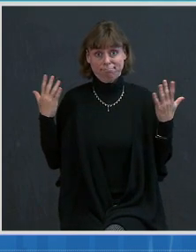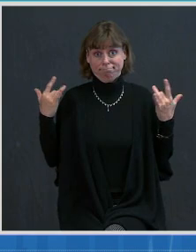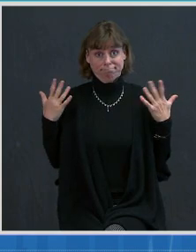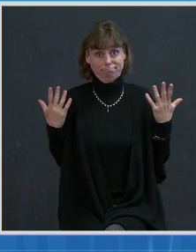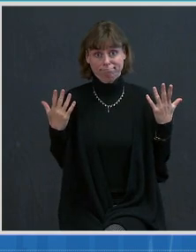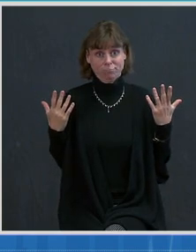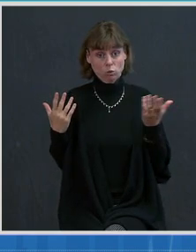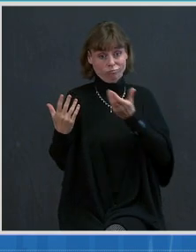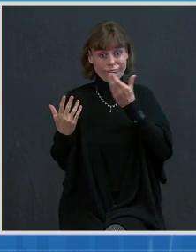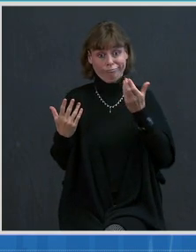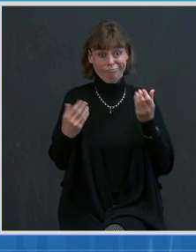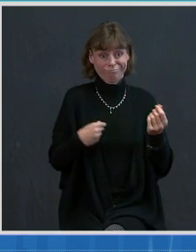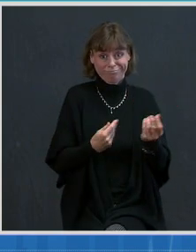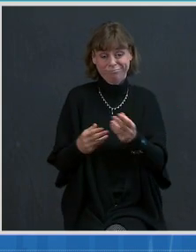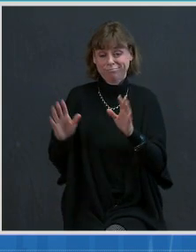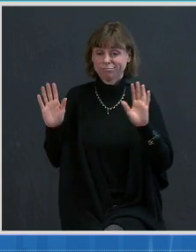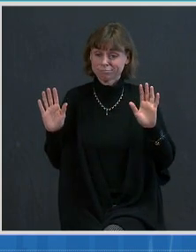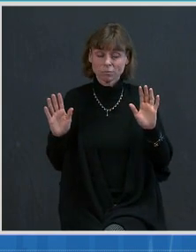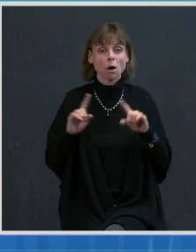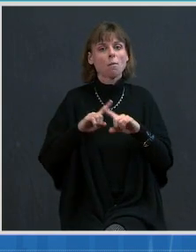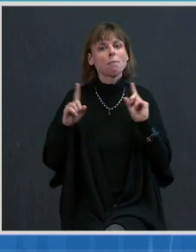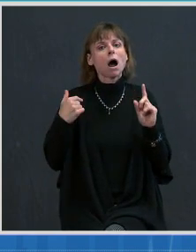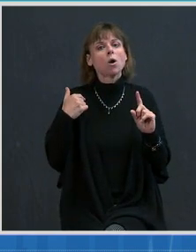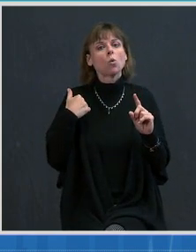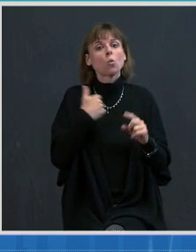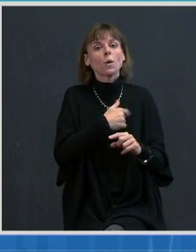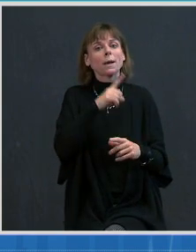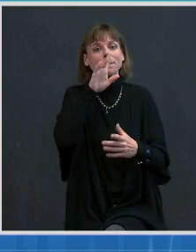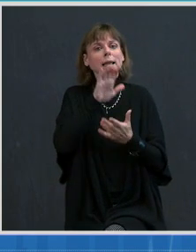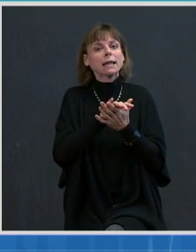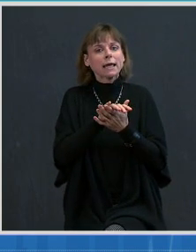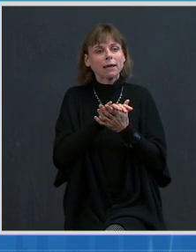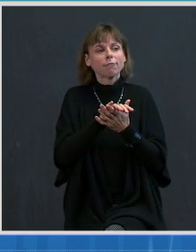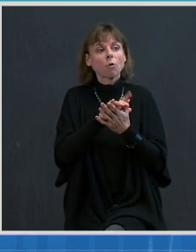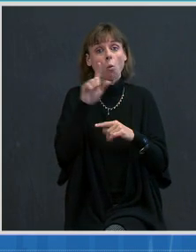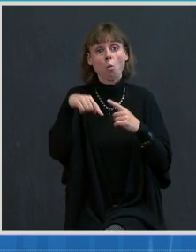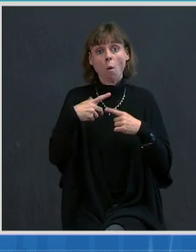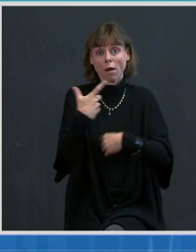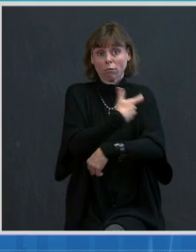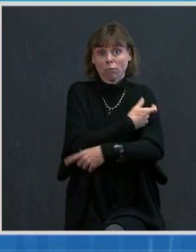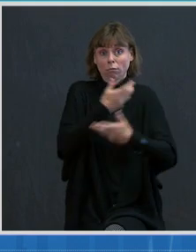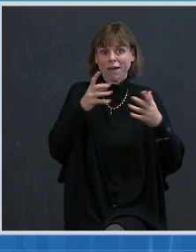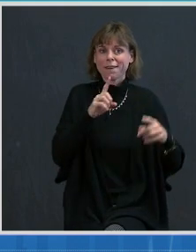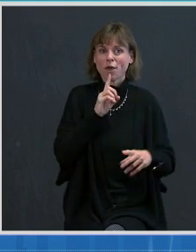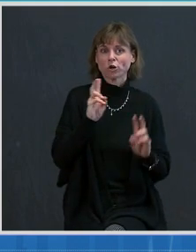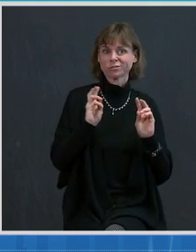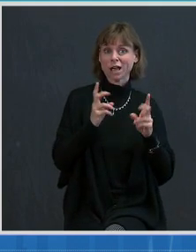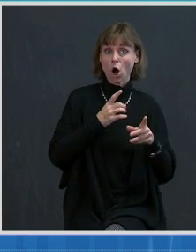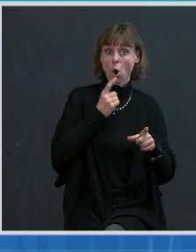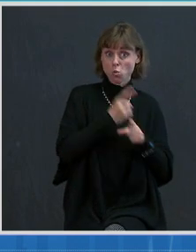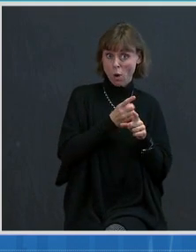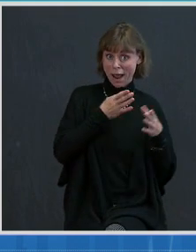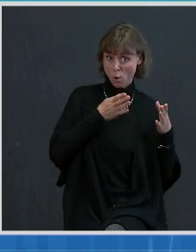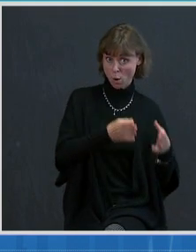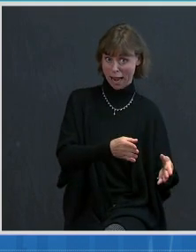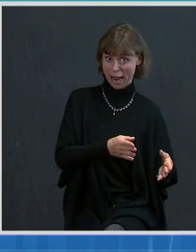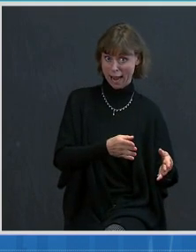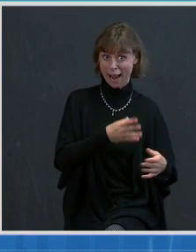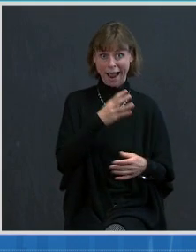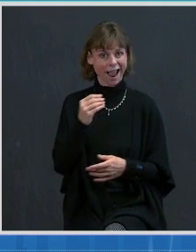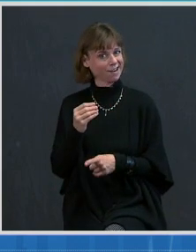that where that gets done, there is a right way and a way that's not as good. And the right way is these should be